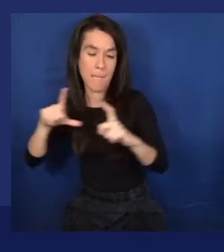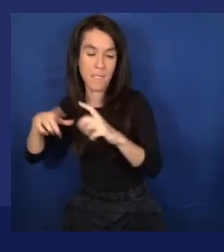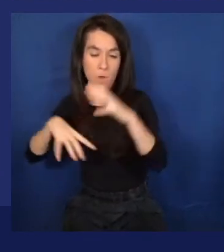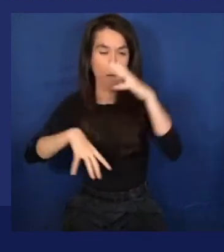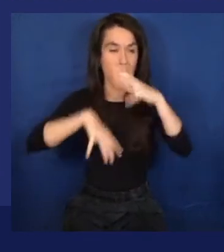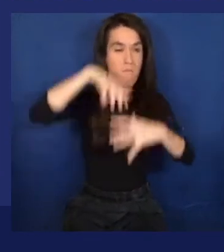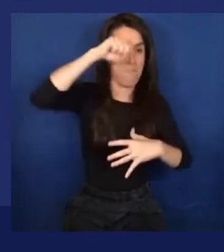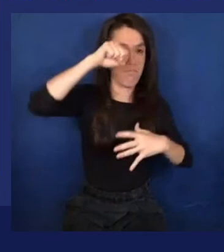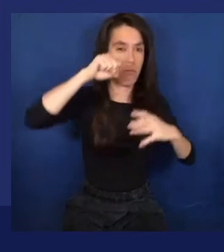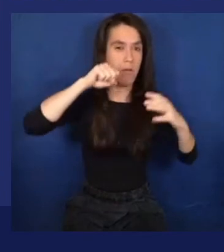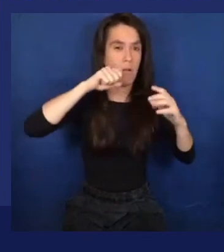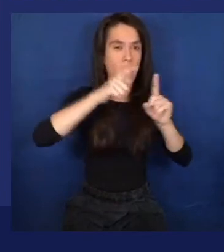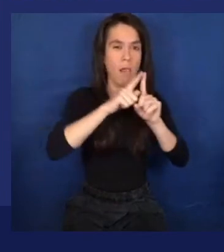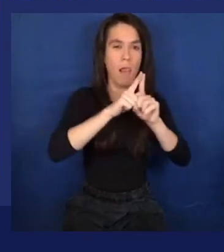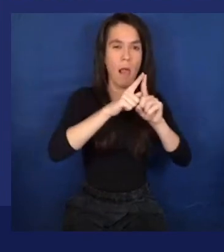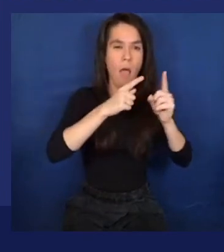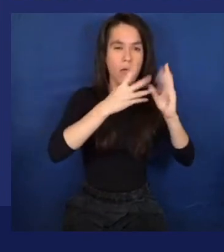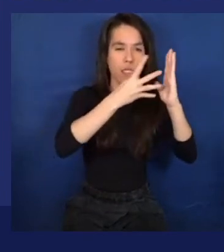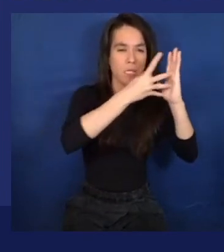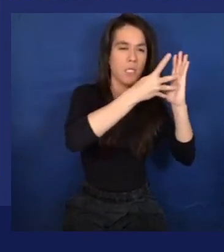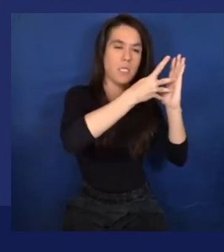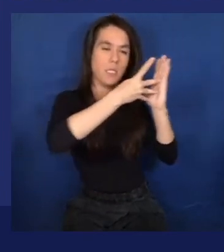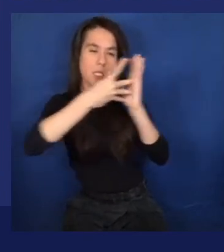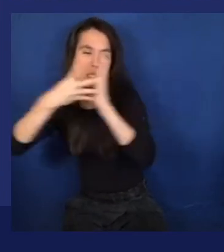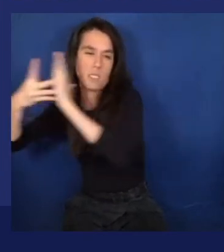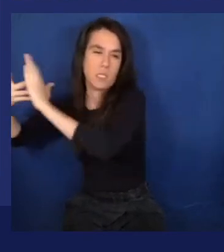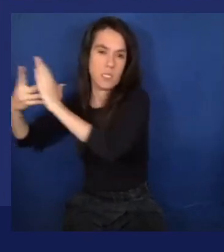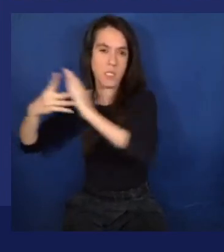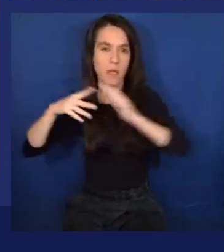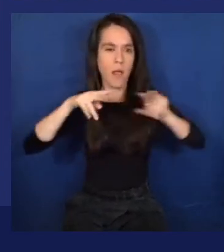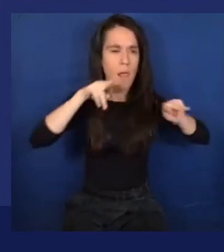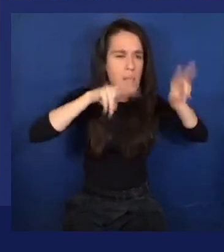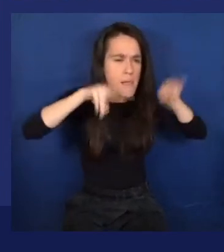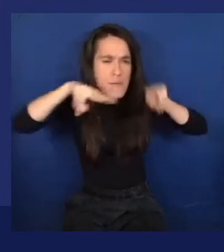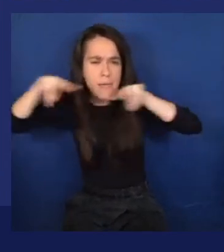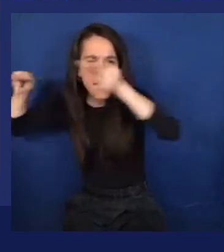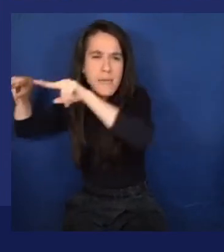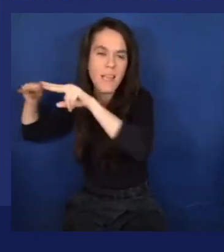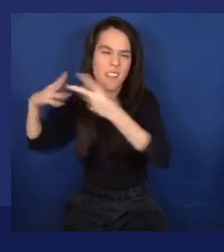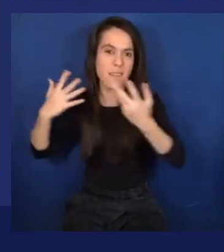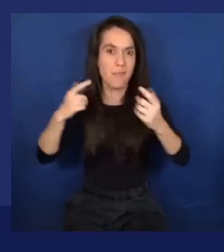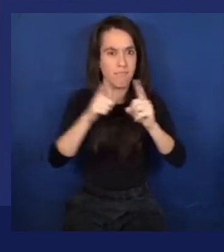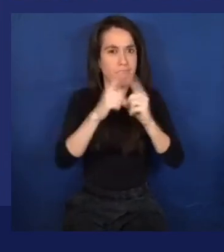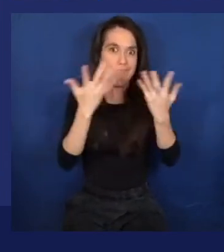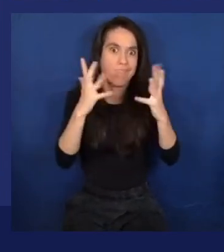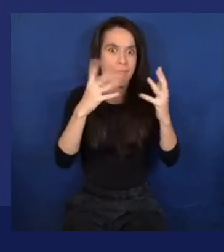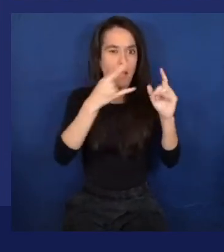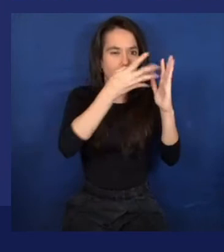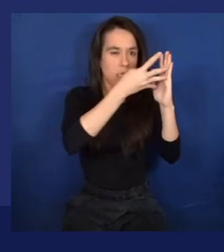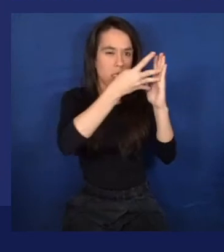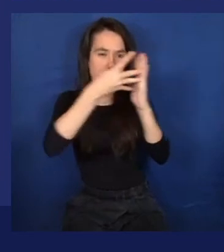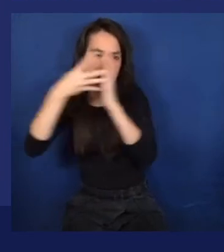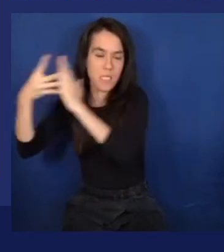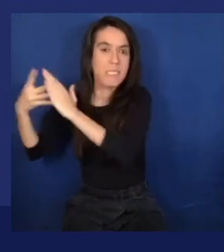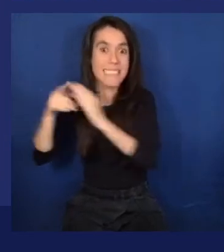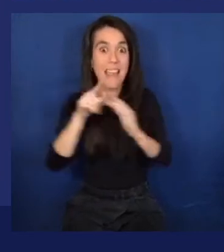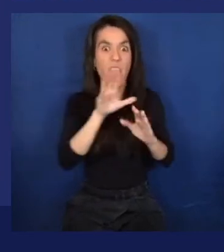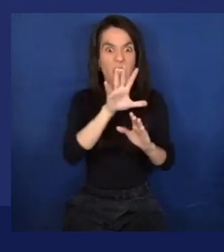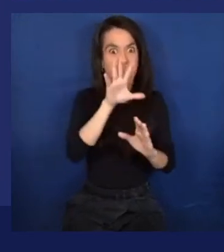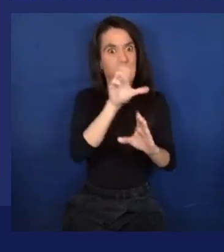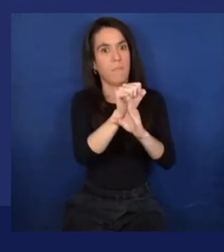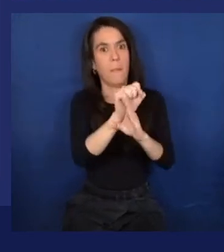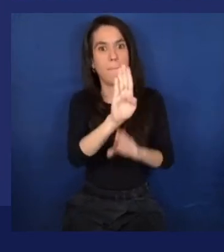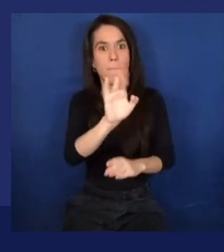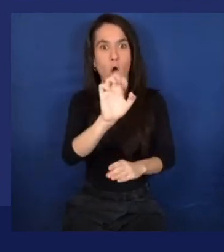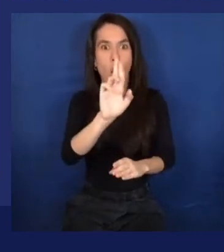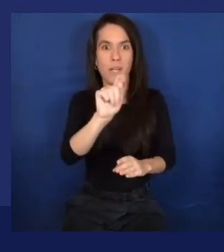I'm putting an air quote. Obviously, computers don't have eyes. Yeah. But it's looking at the picture and store it like, hey, this is Bart. And Bart from all kind